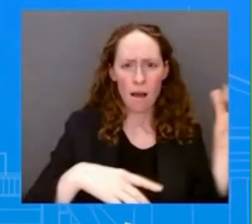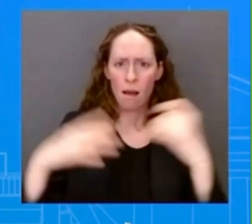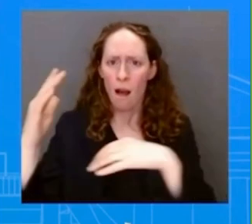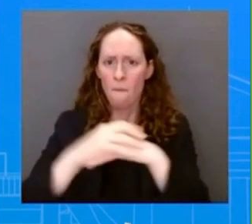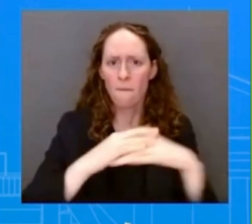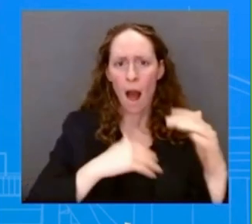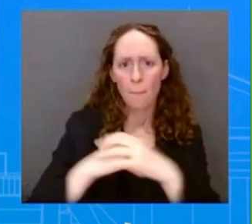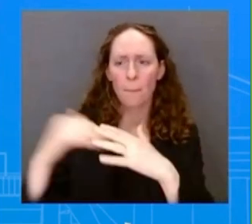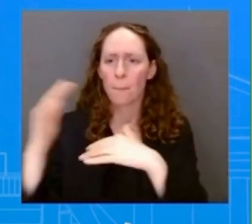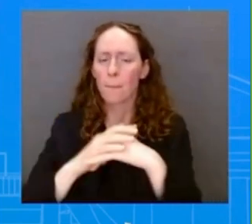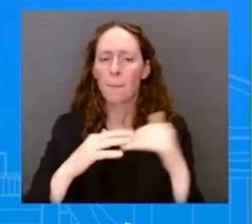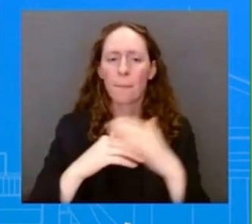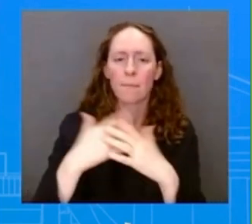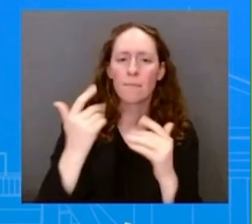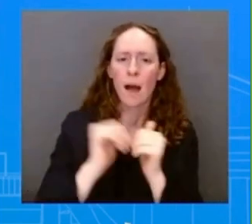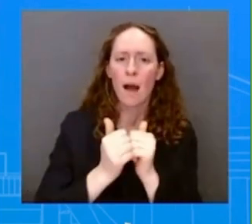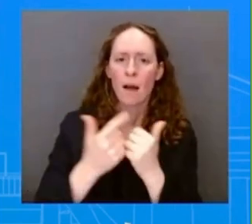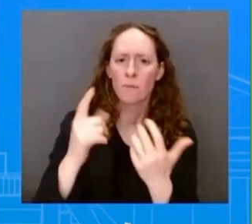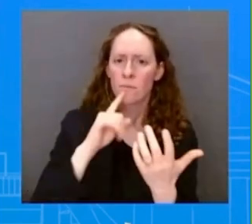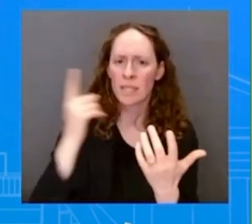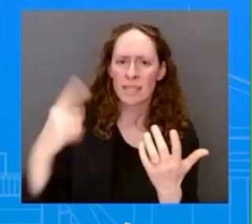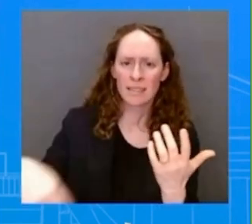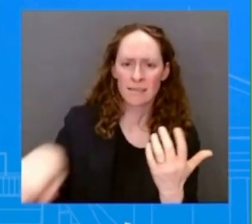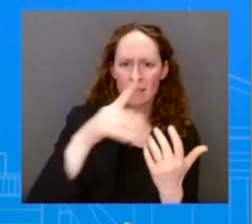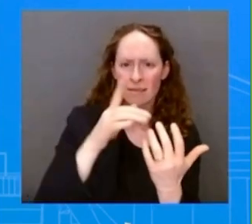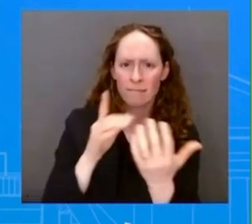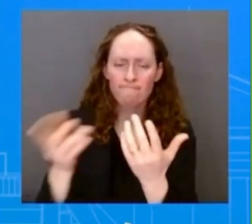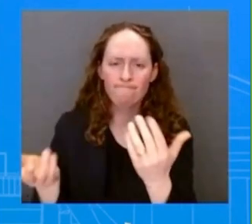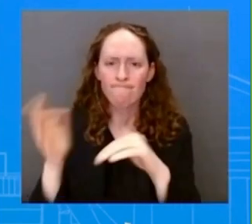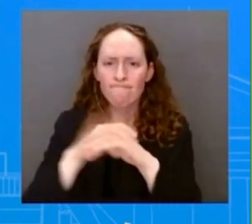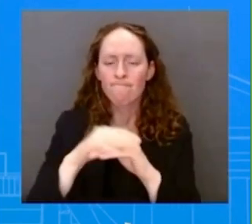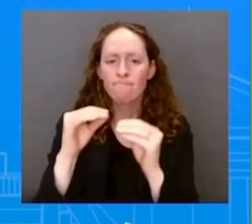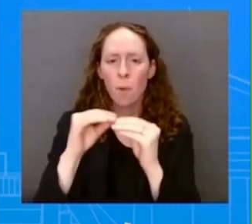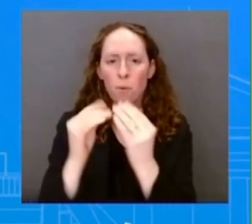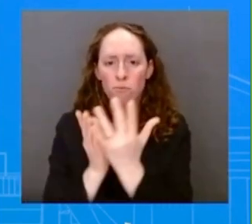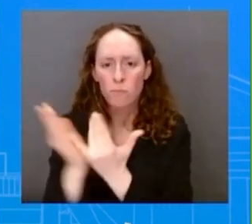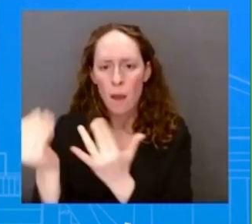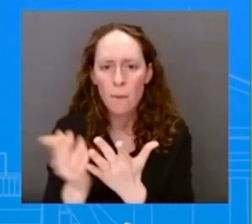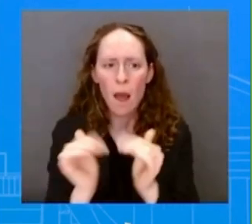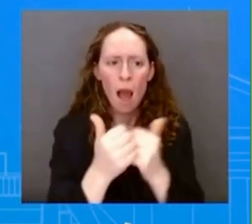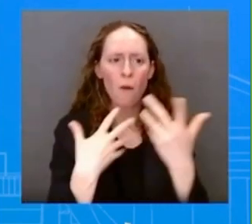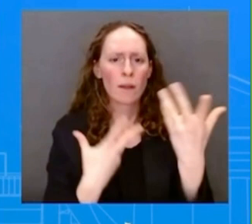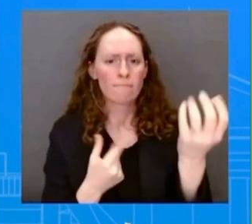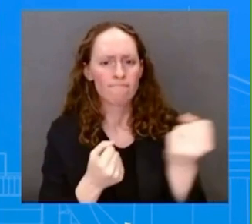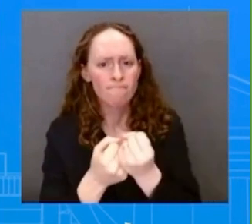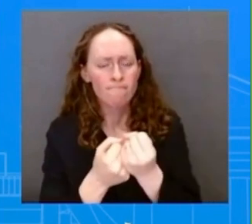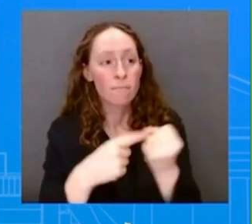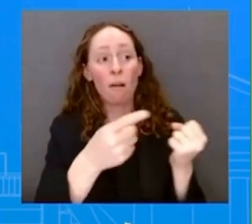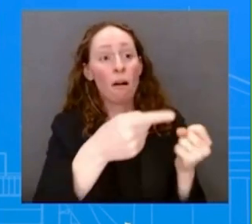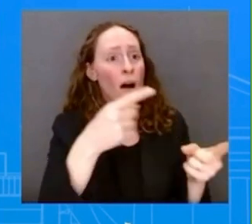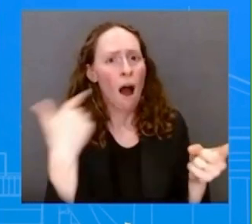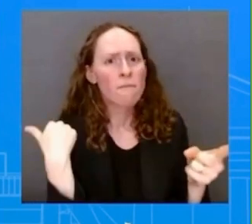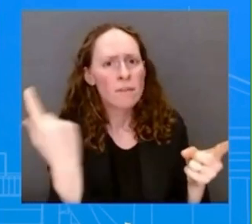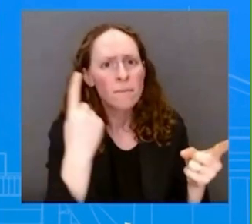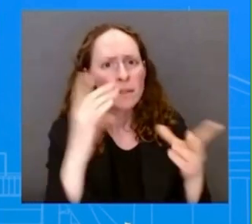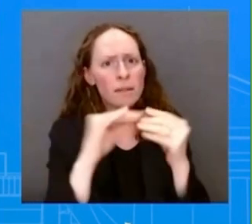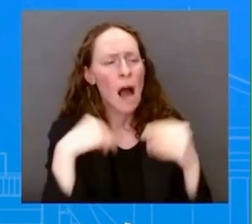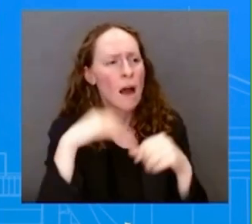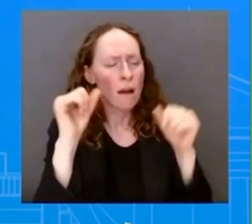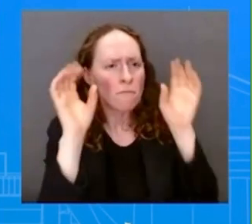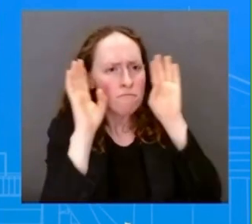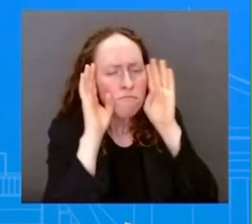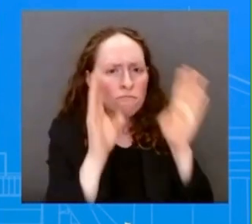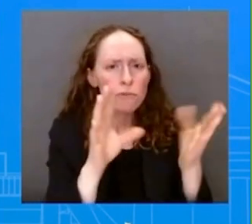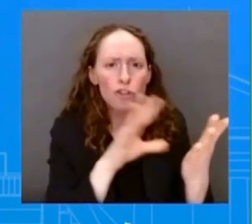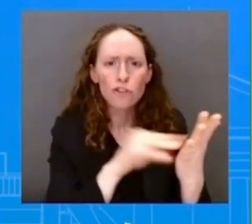consent of the government. And we're delighted that Iraq can participate. You know, and we'll see what the next one looks like and